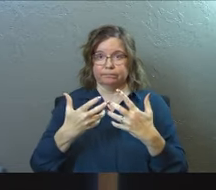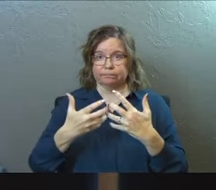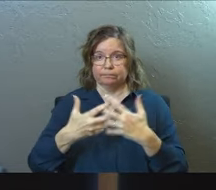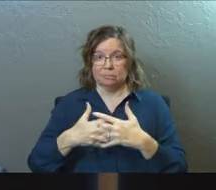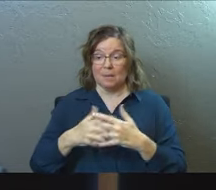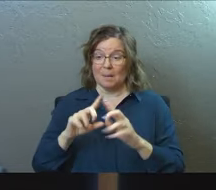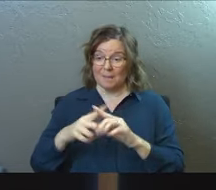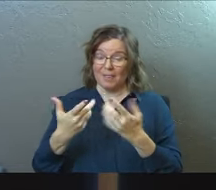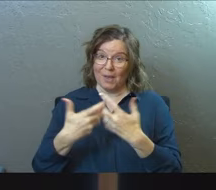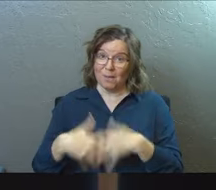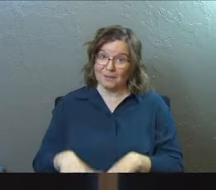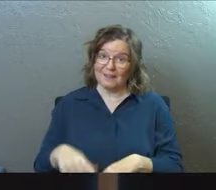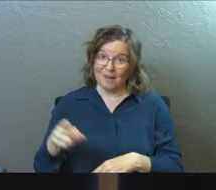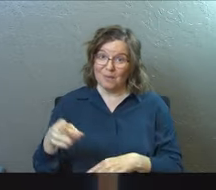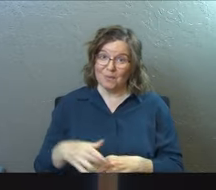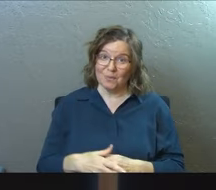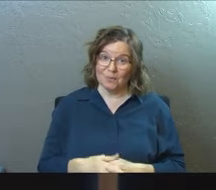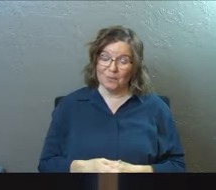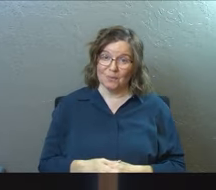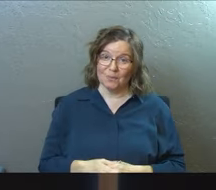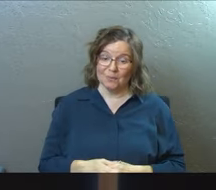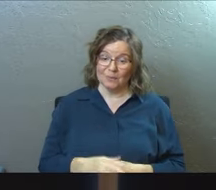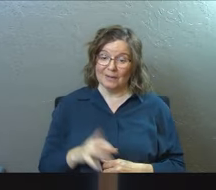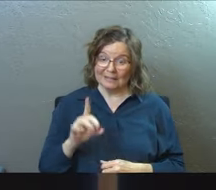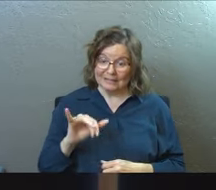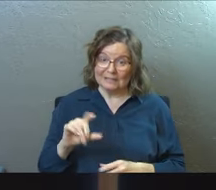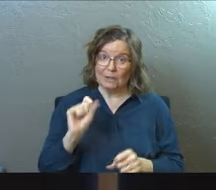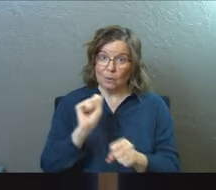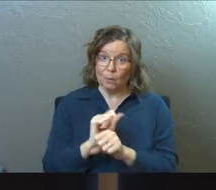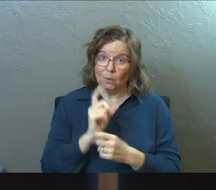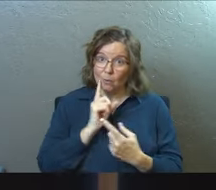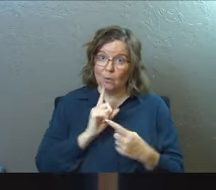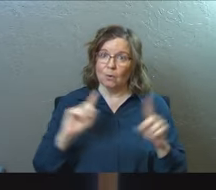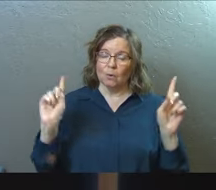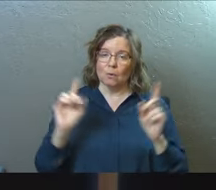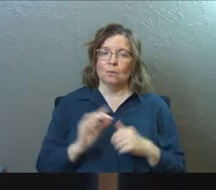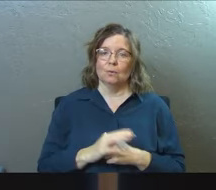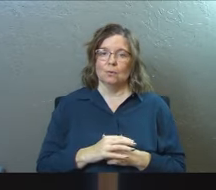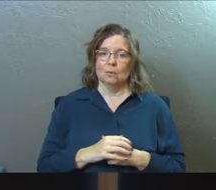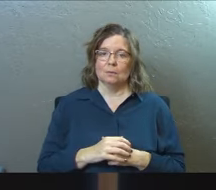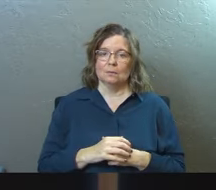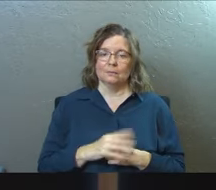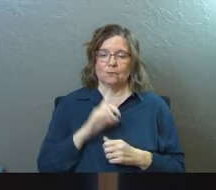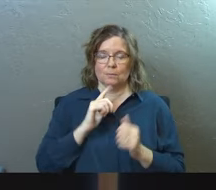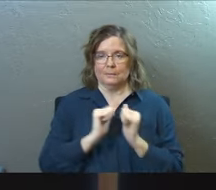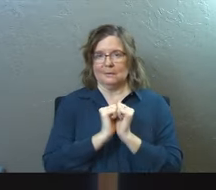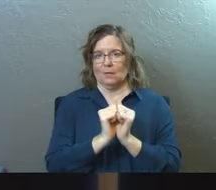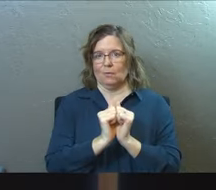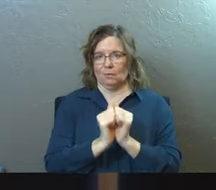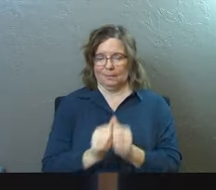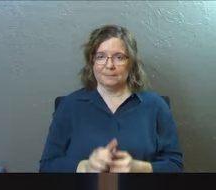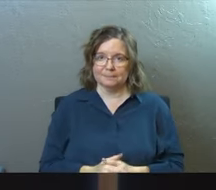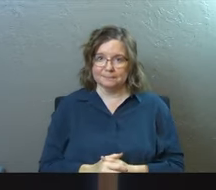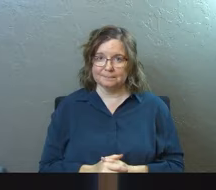But they worked it out and they did the work to be together.